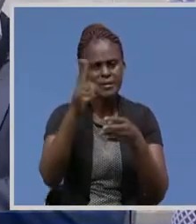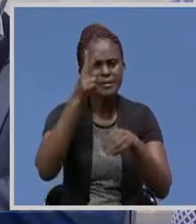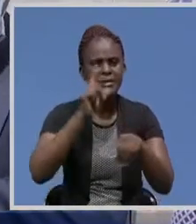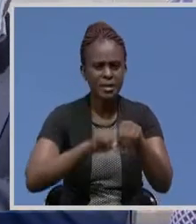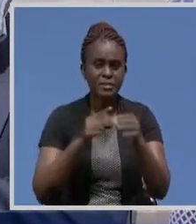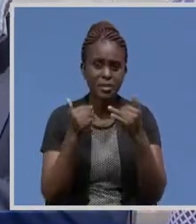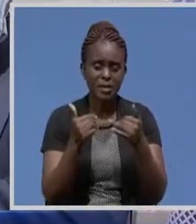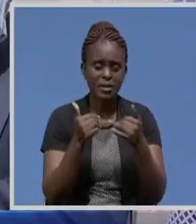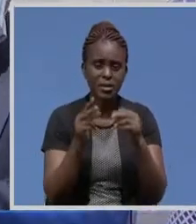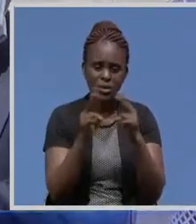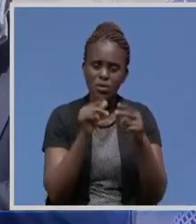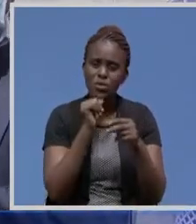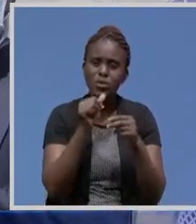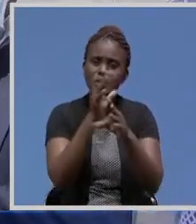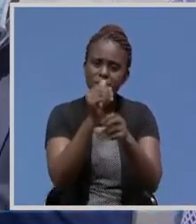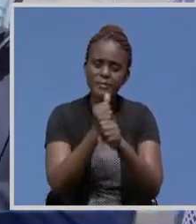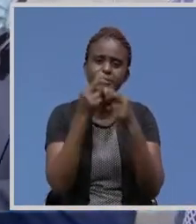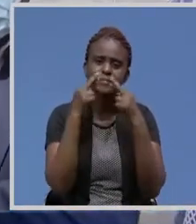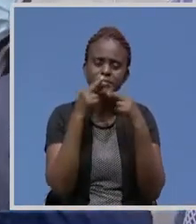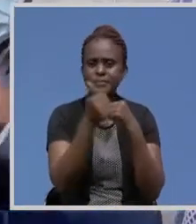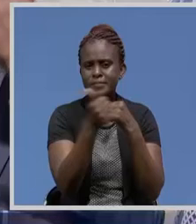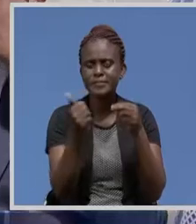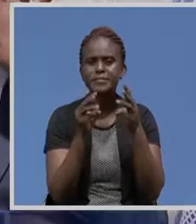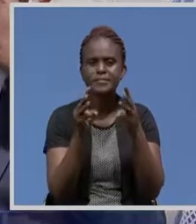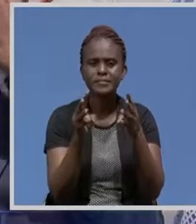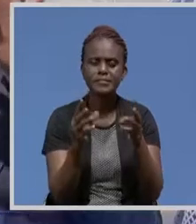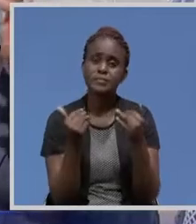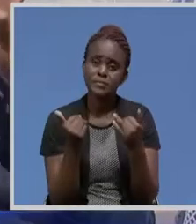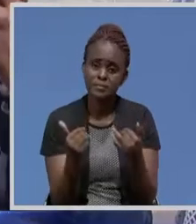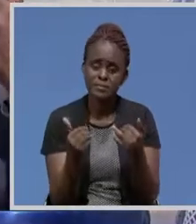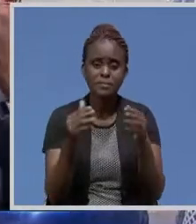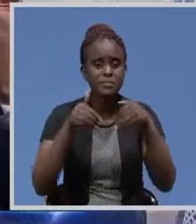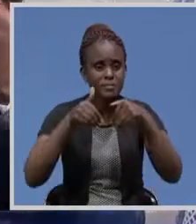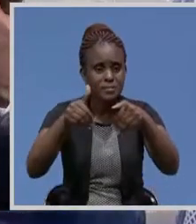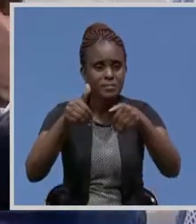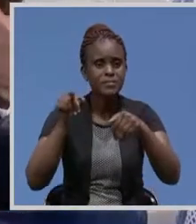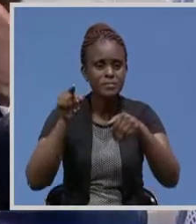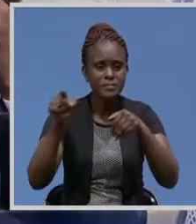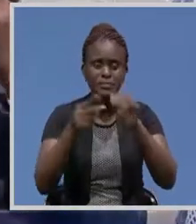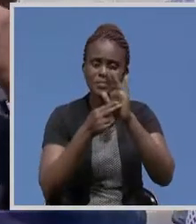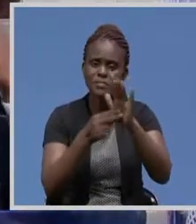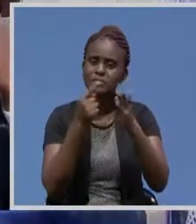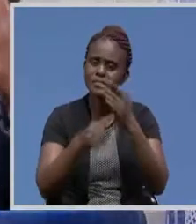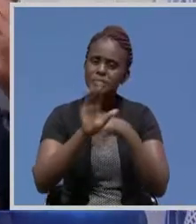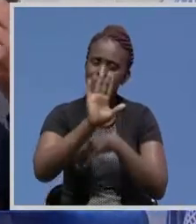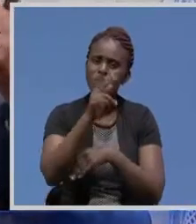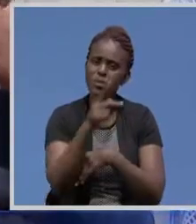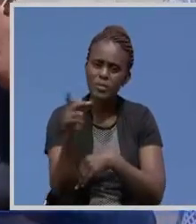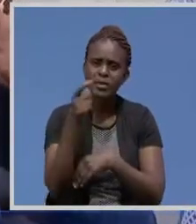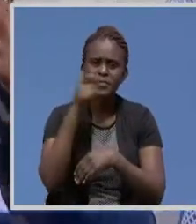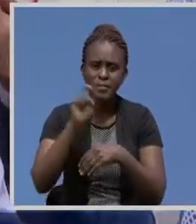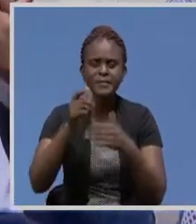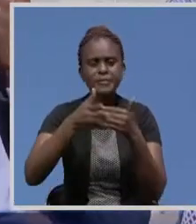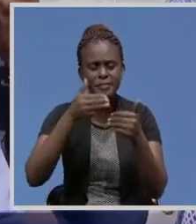right? Yeah, so you don't get results any other way. So now the bus is but a symbol of property which you must look after.